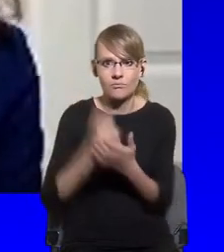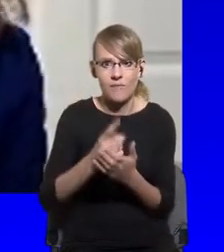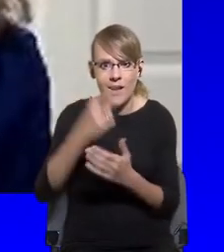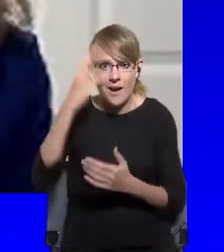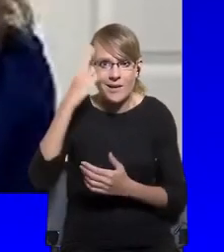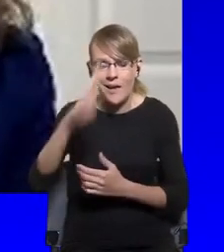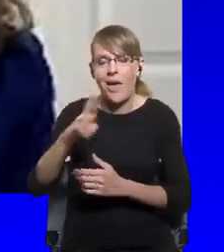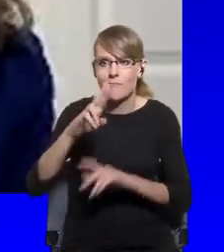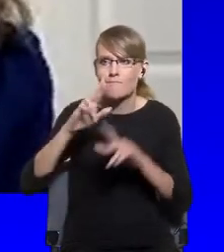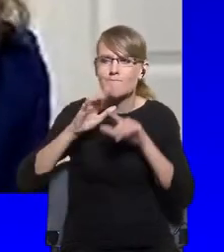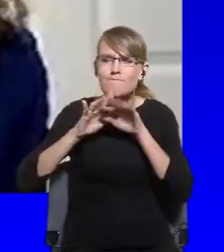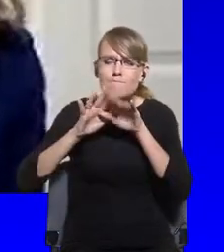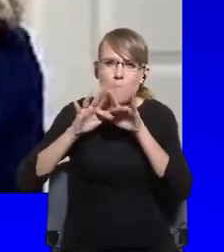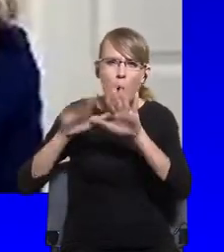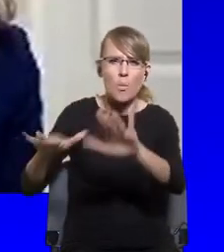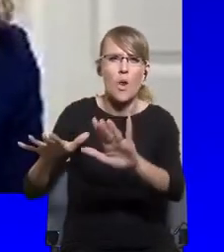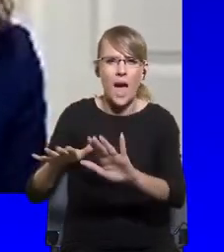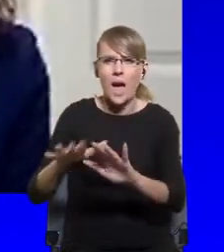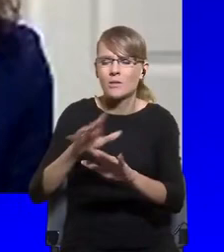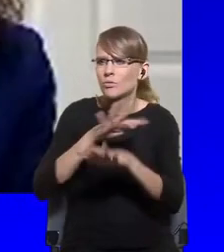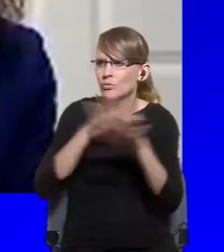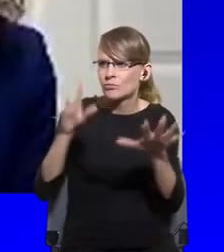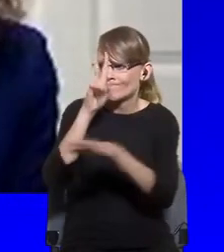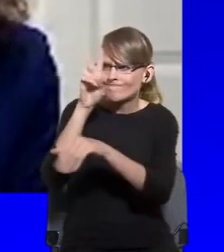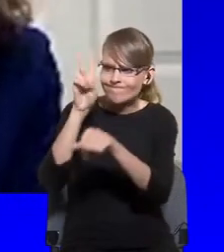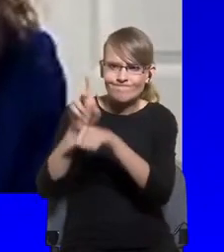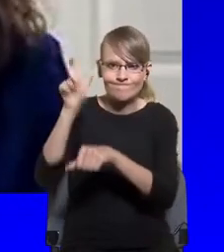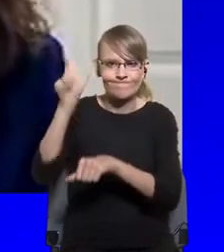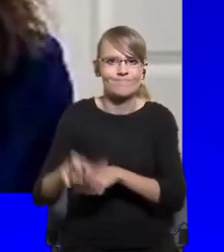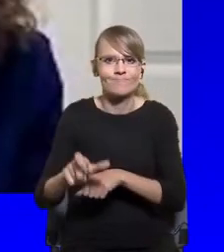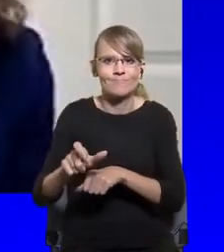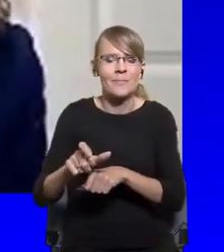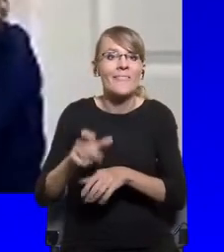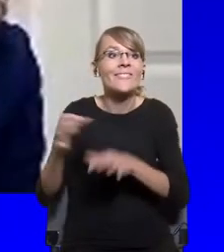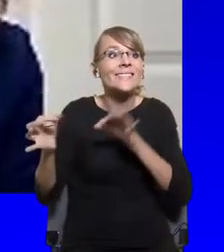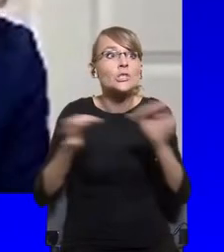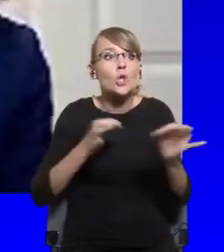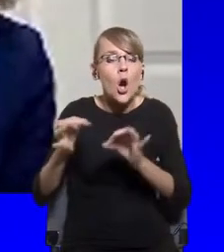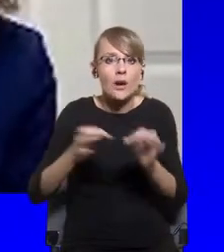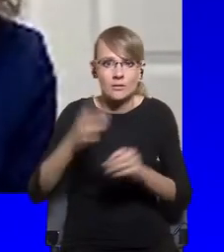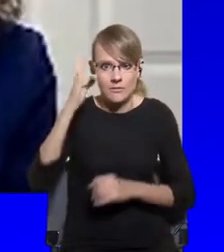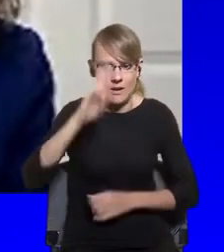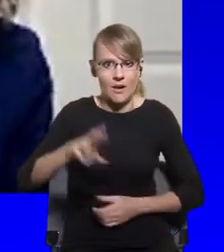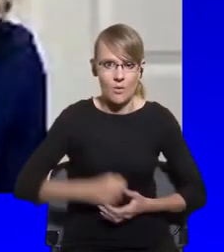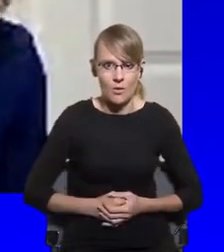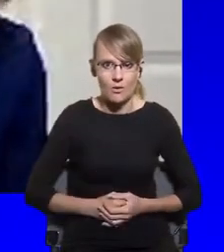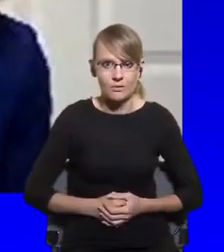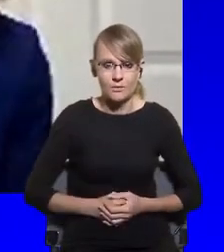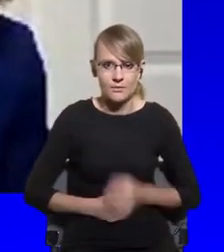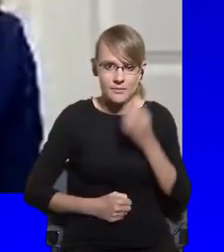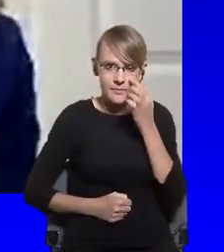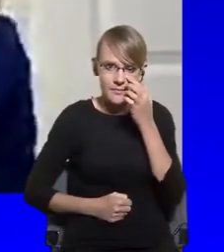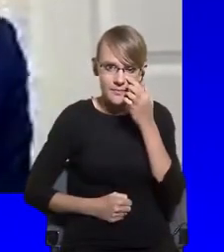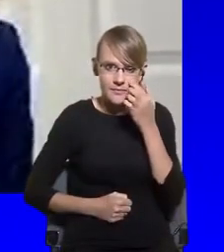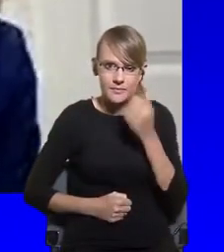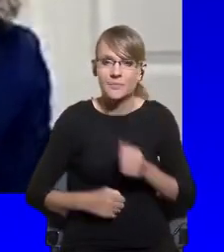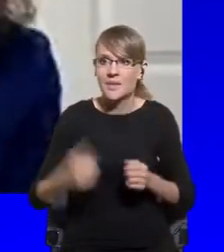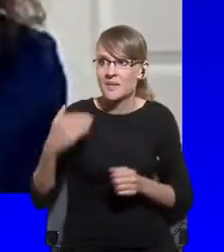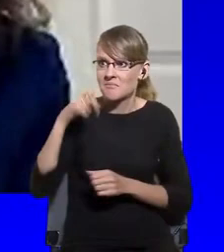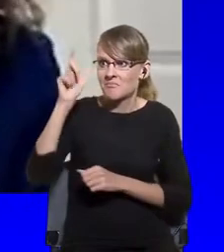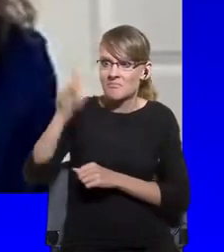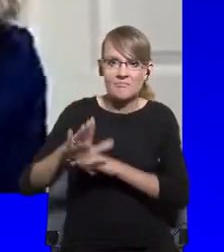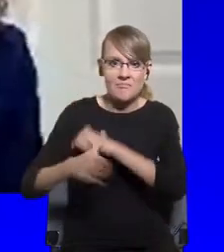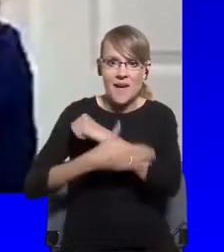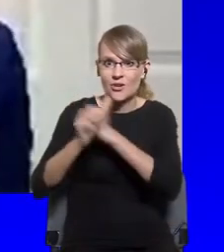also from a historical perspective. He scored 60% of favorable opinion now in October,